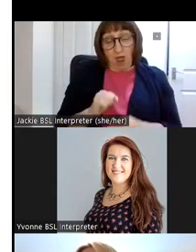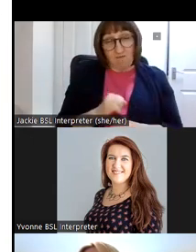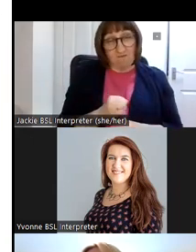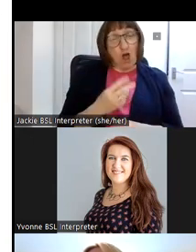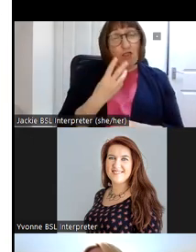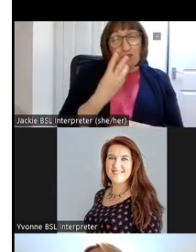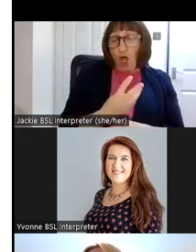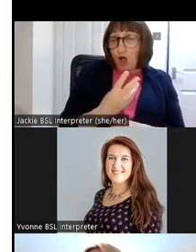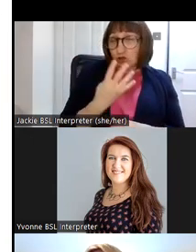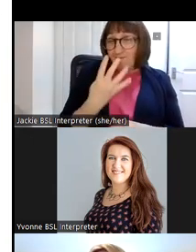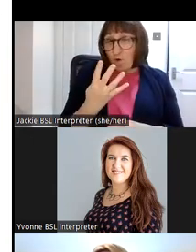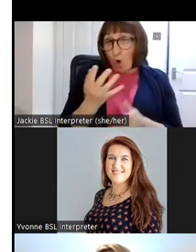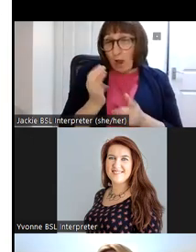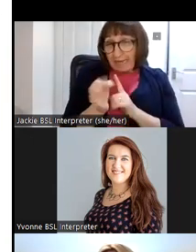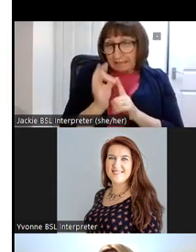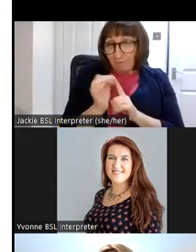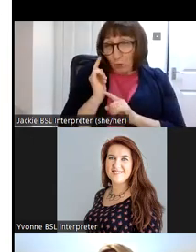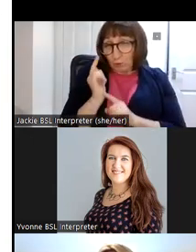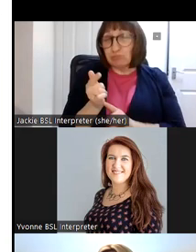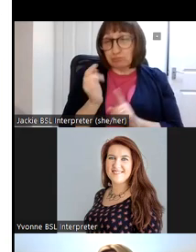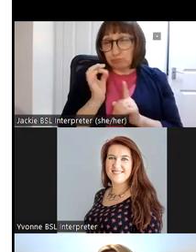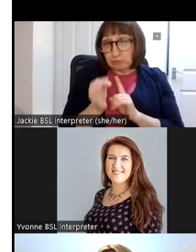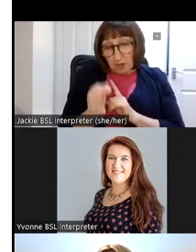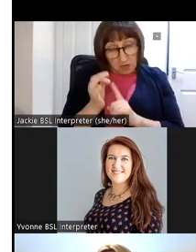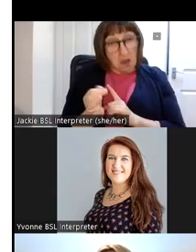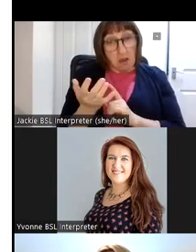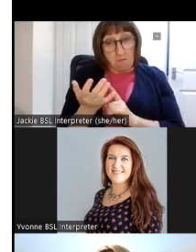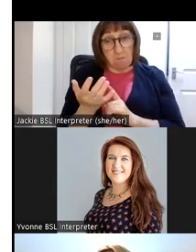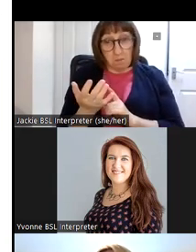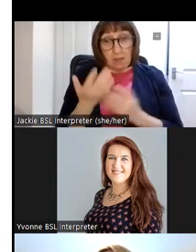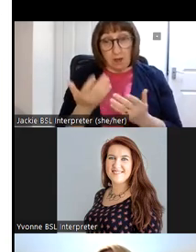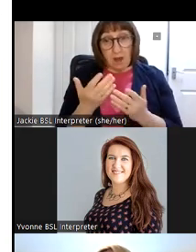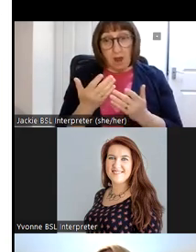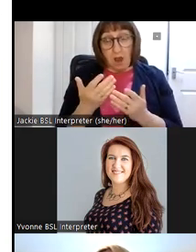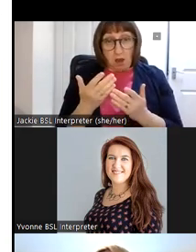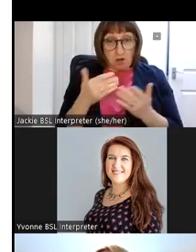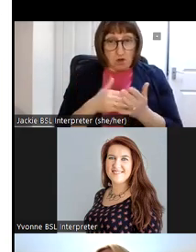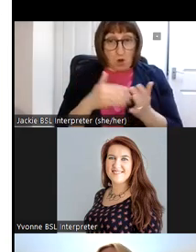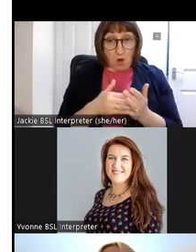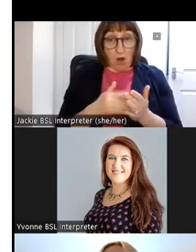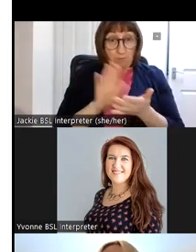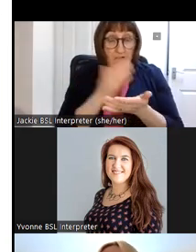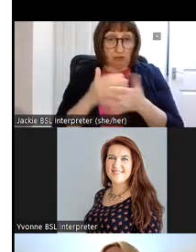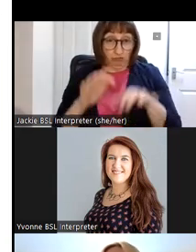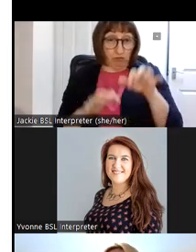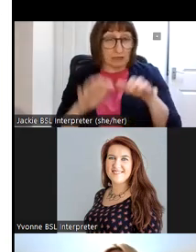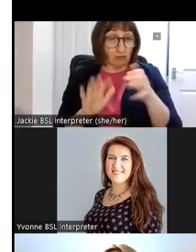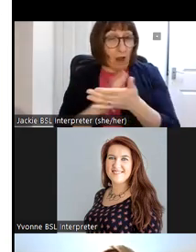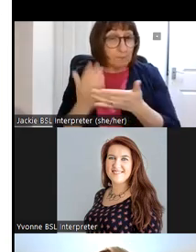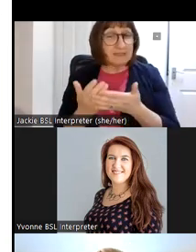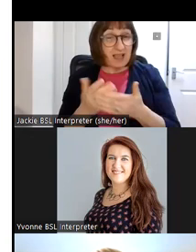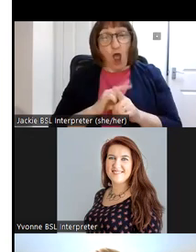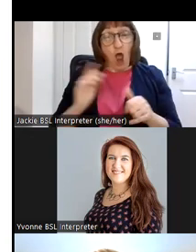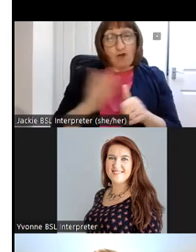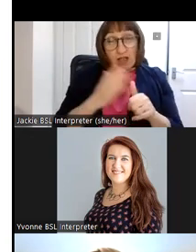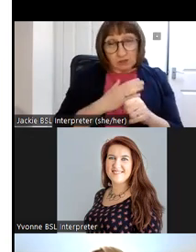interviews um that are currently being uh transcribed they were originally put onto